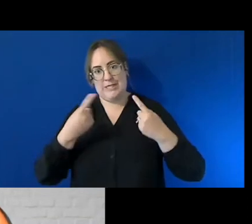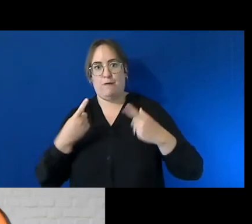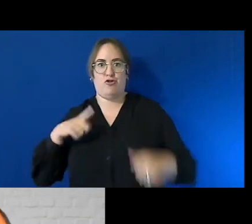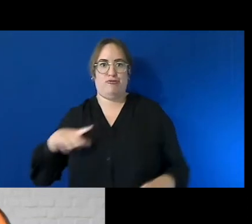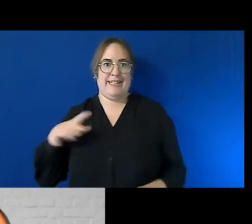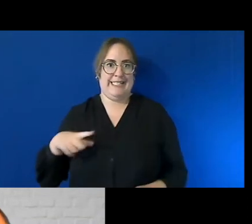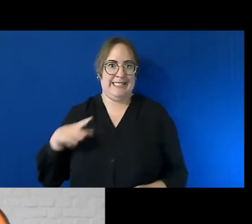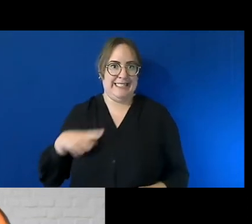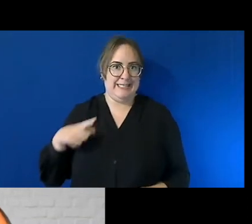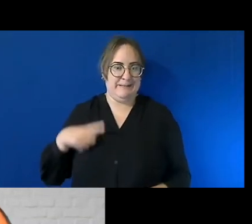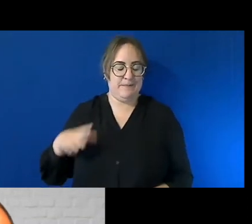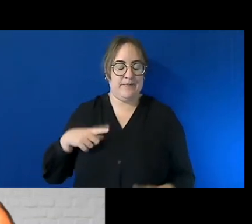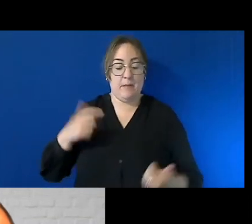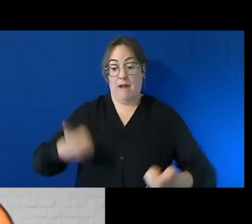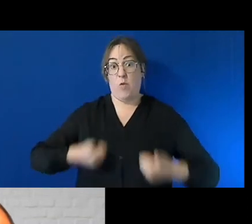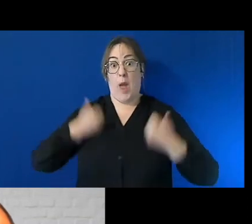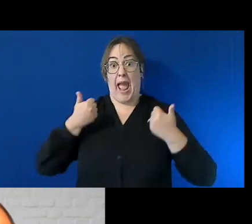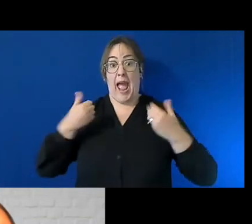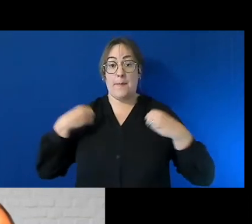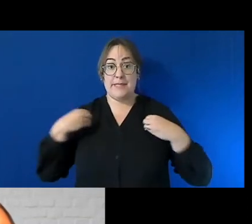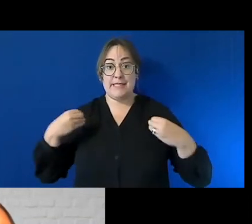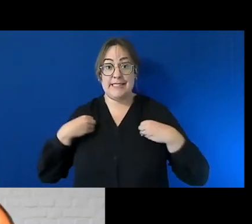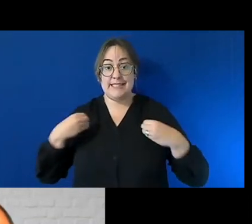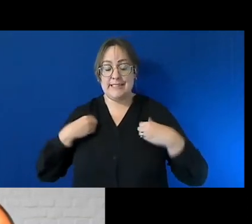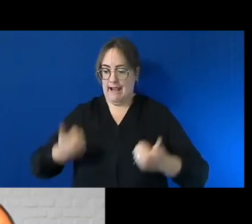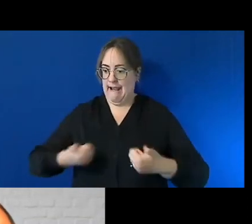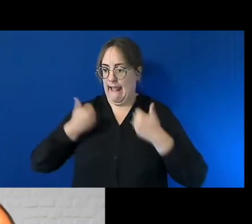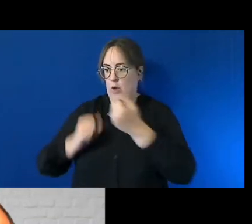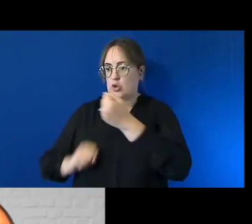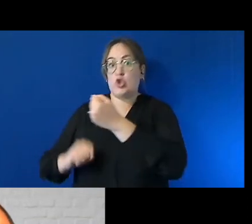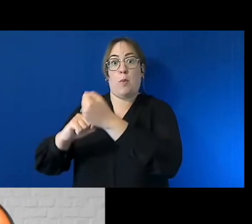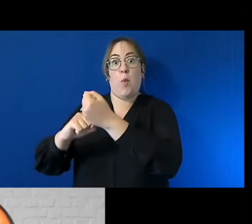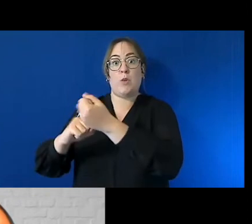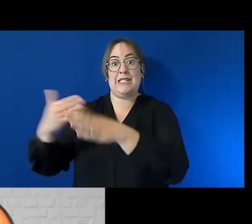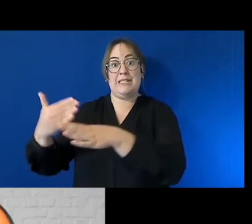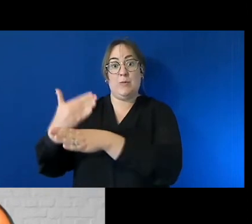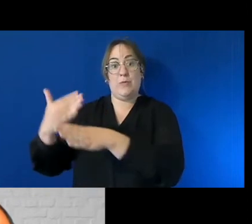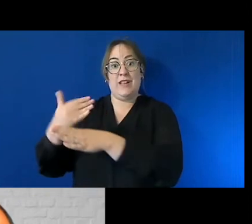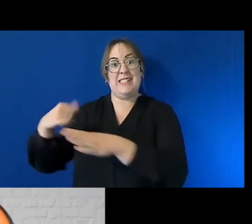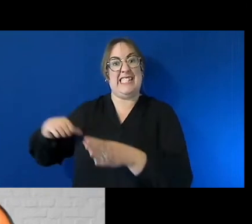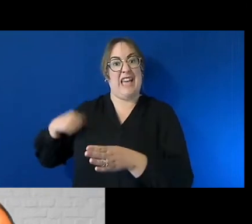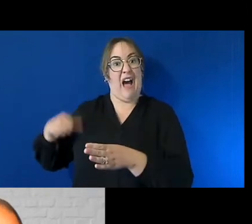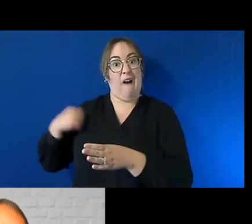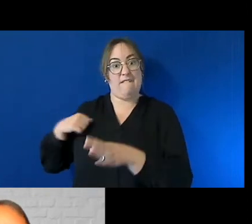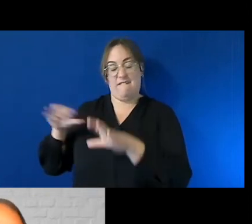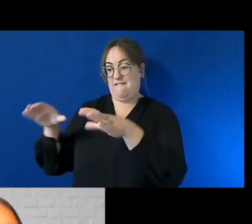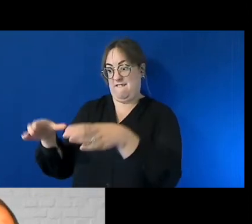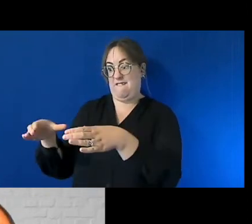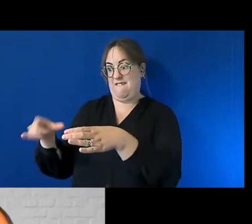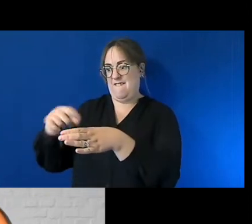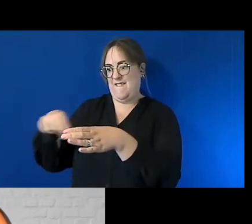um for our especially our supported employees they've really i